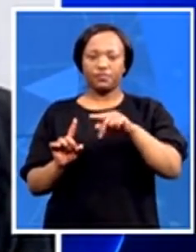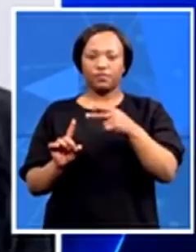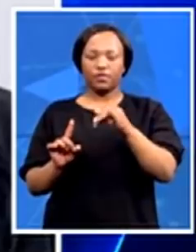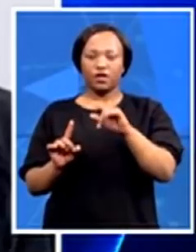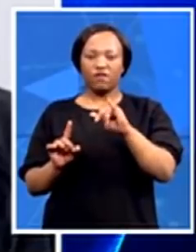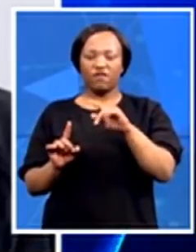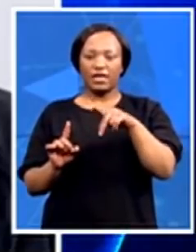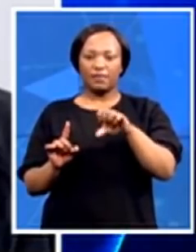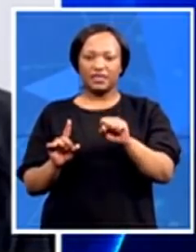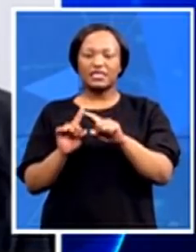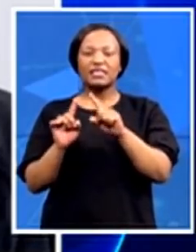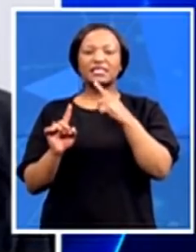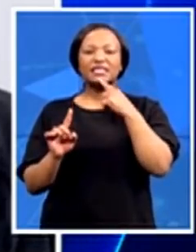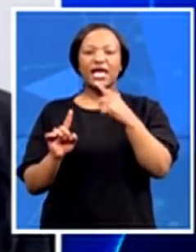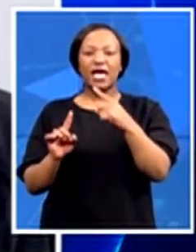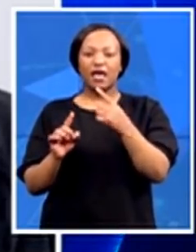What can this be attributed to?